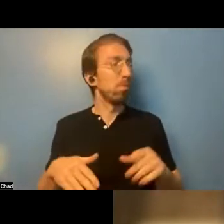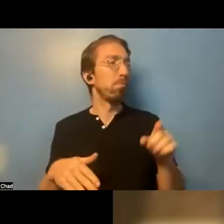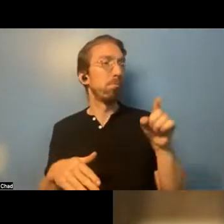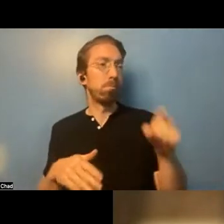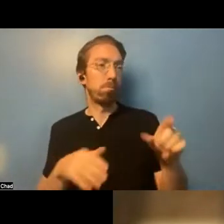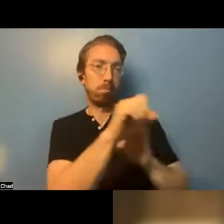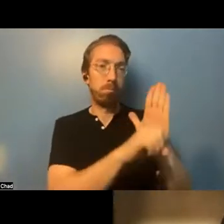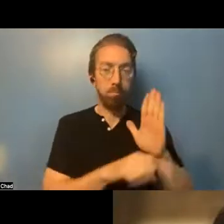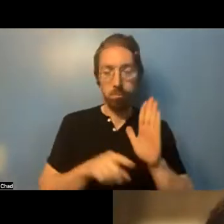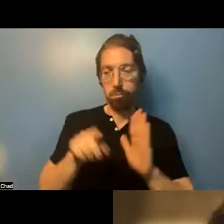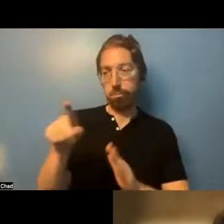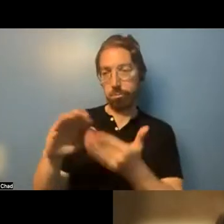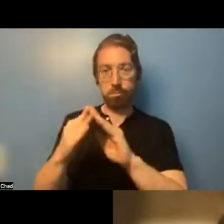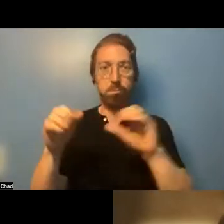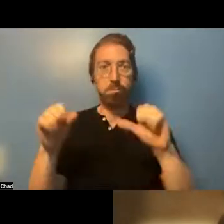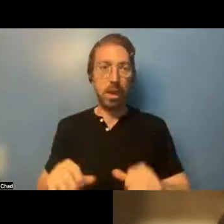chat.